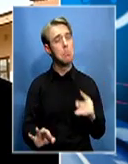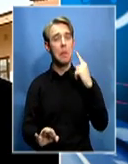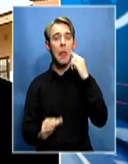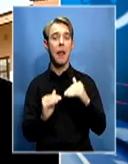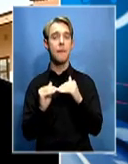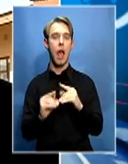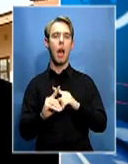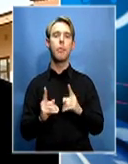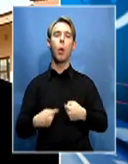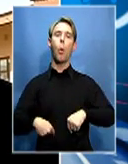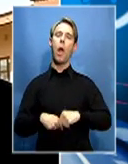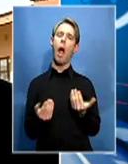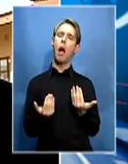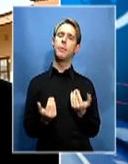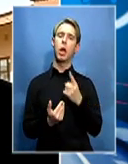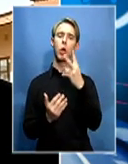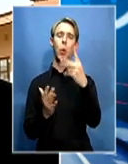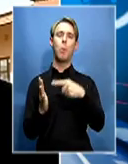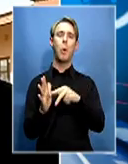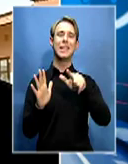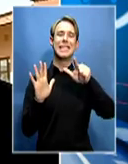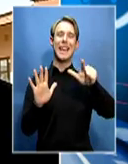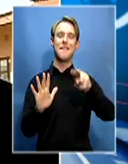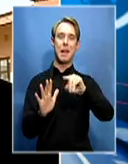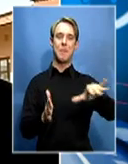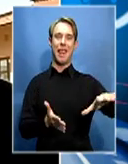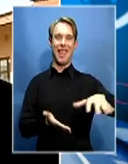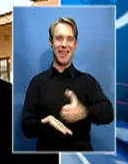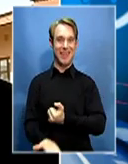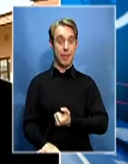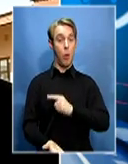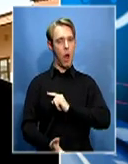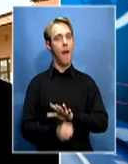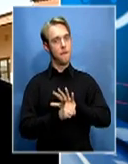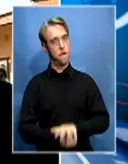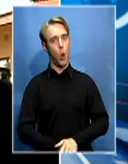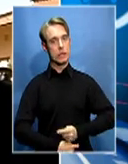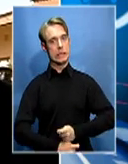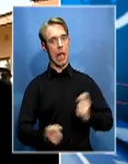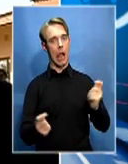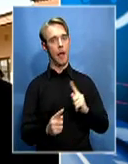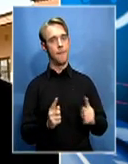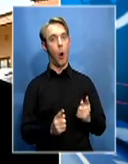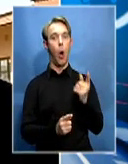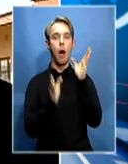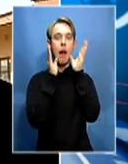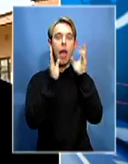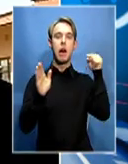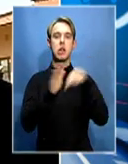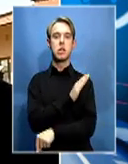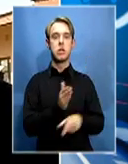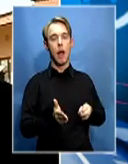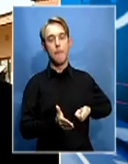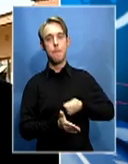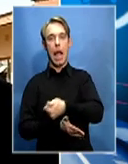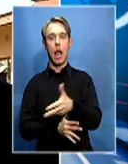get at least 2.7 million, which is the first sale value. But this price is subject